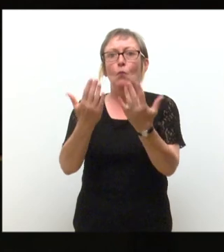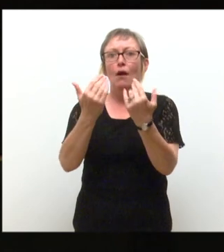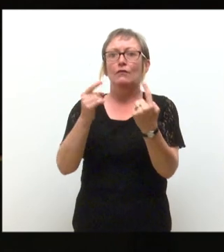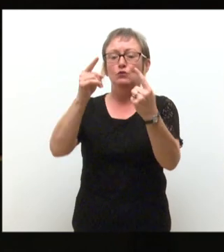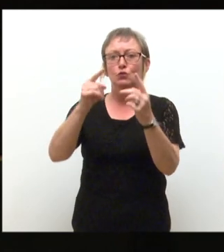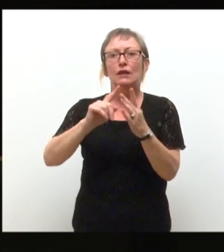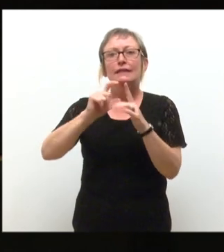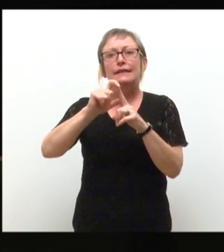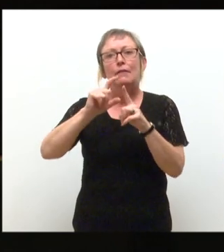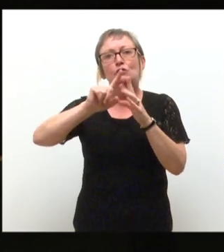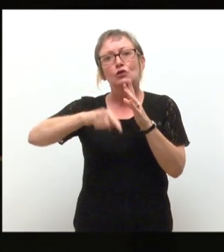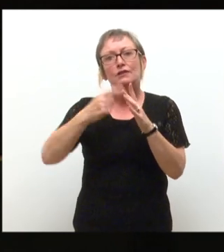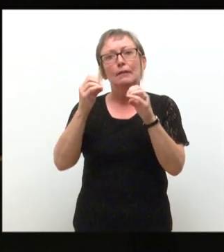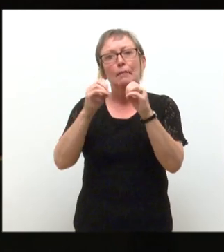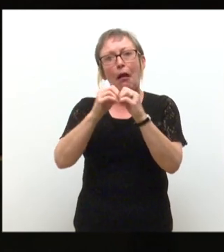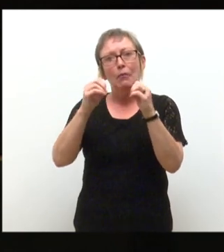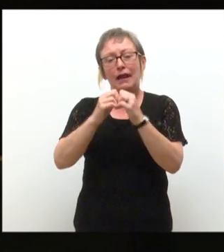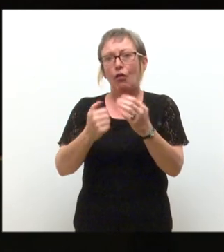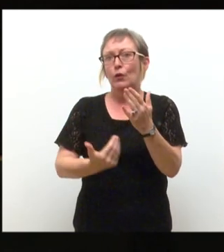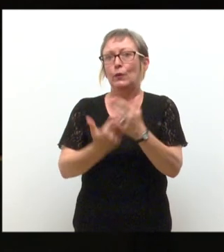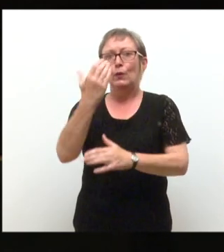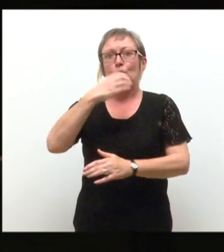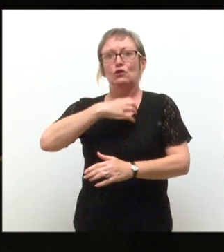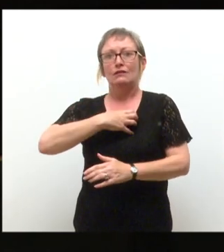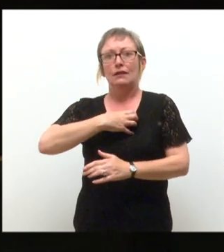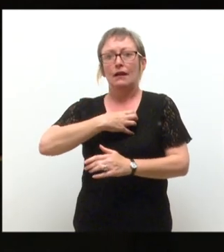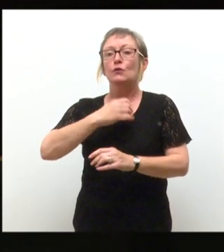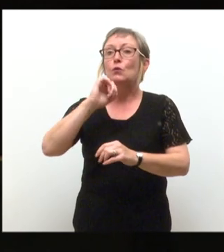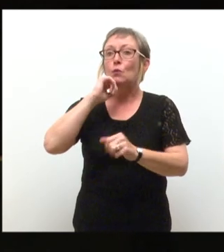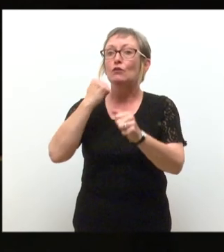Burnell, our new Chancellor, our leader. We know you'll do well.